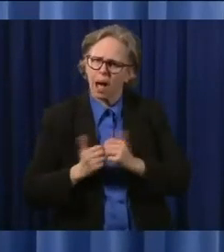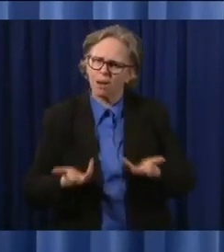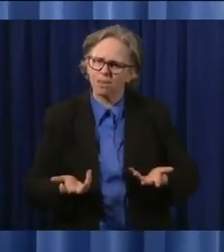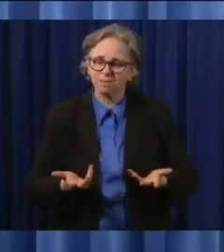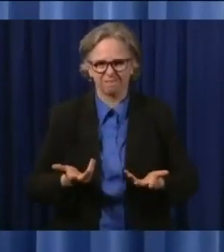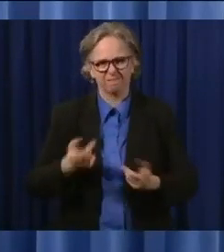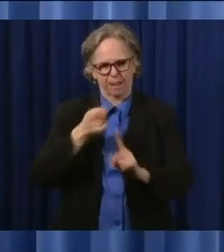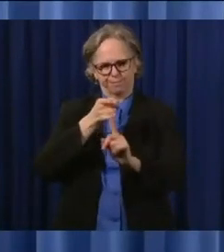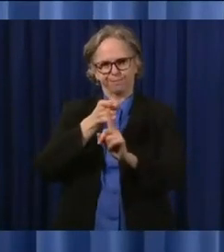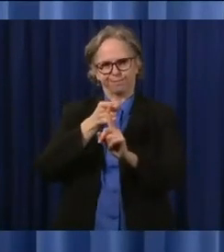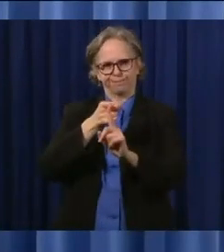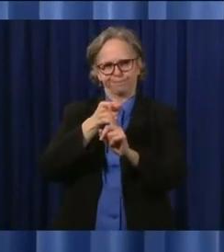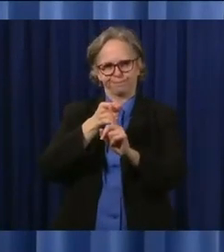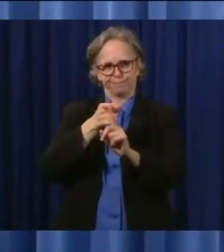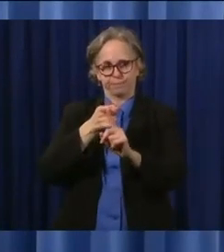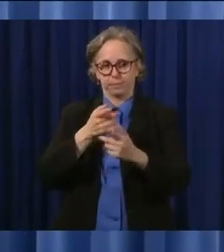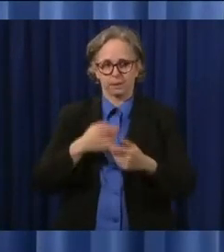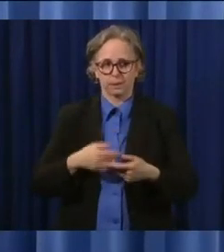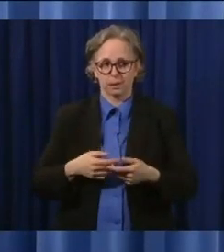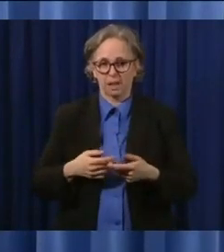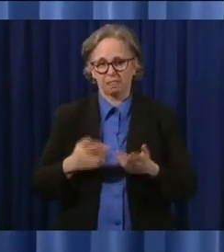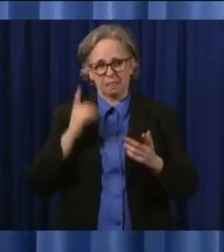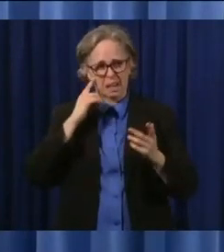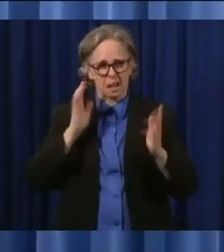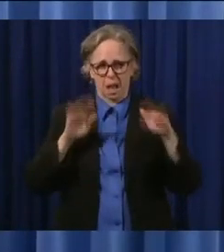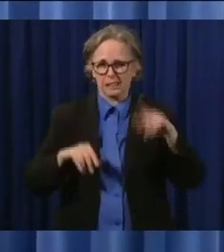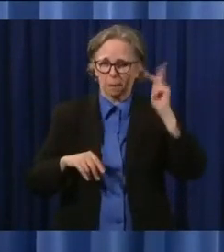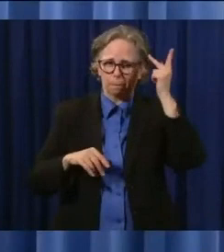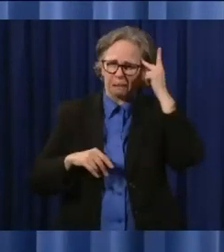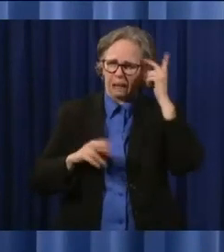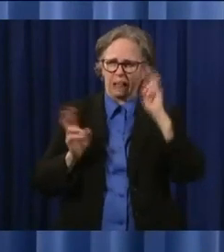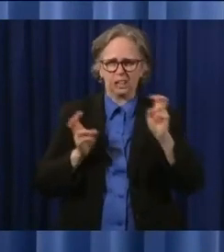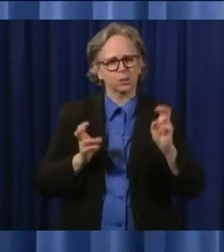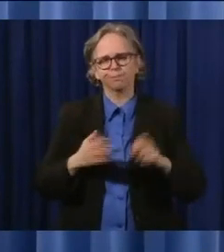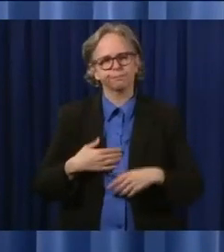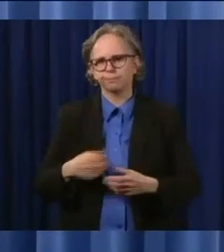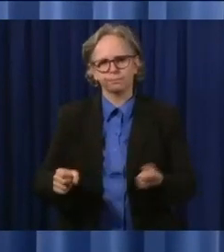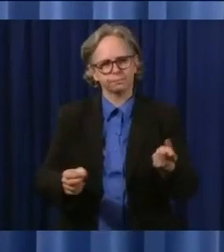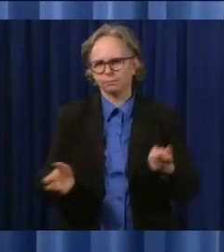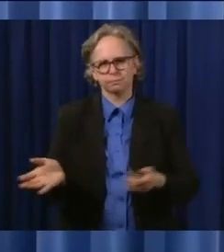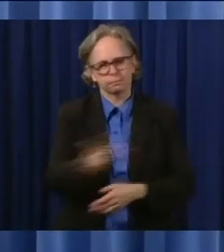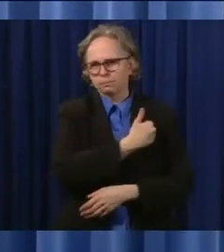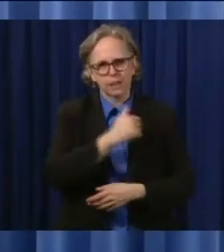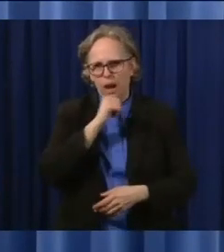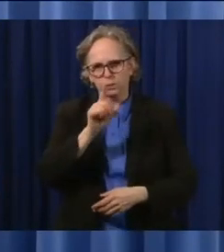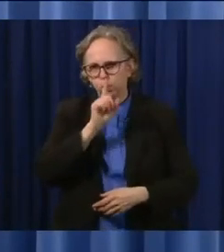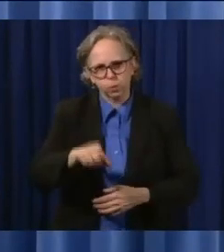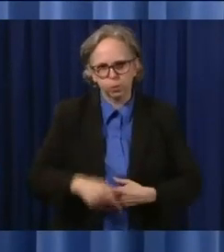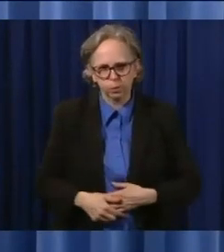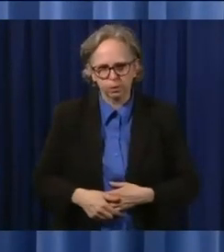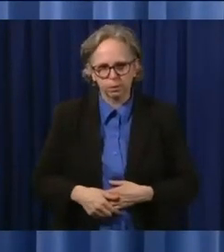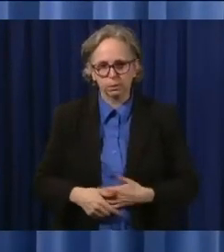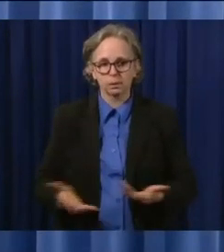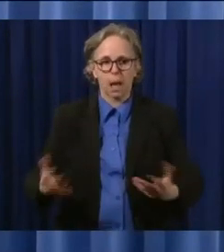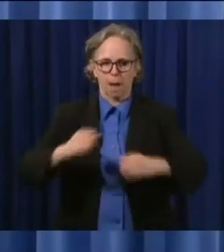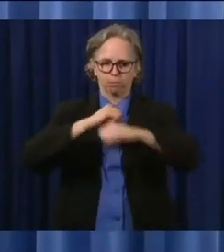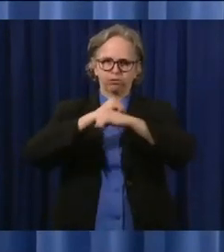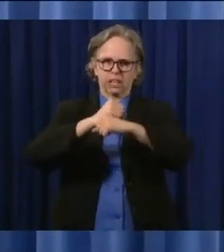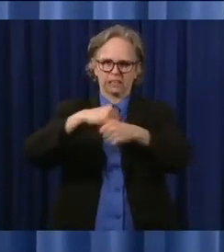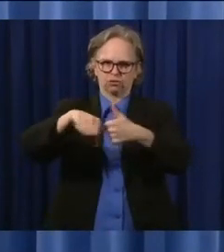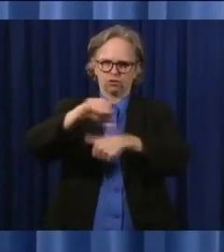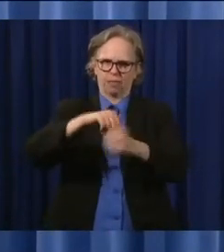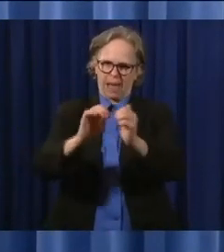sort of political issue. It's not at all. It's about protecting each other. It's